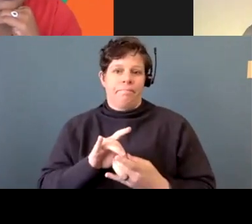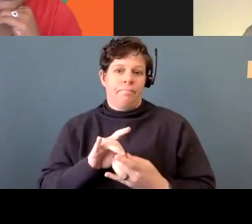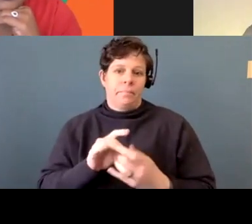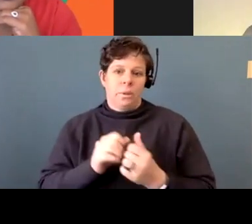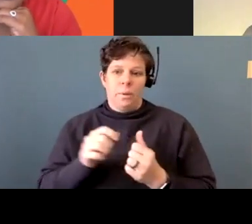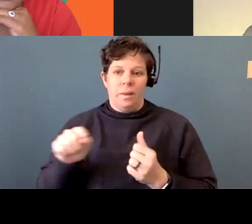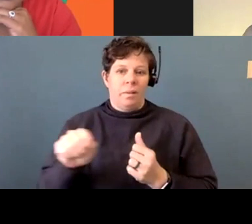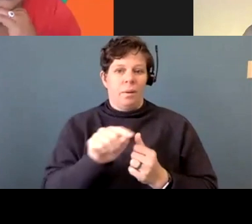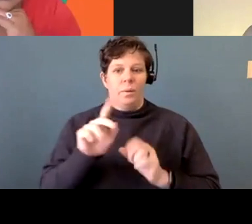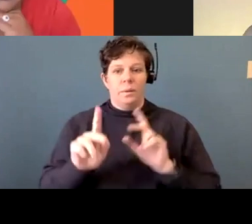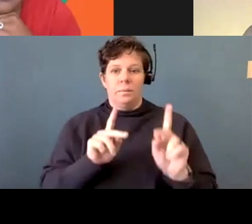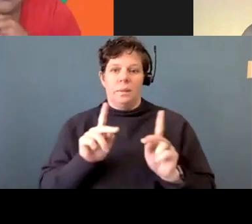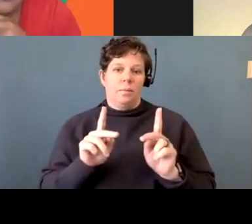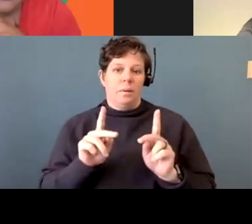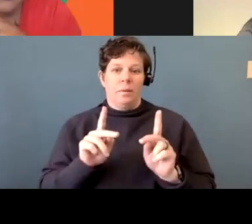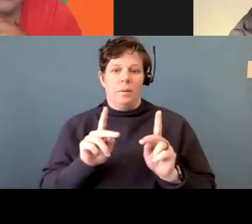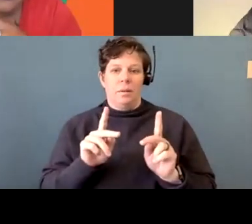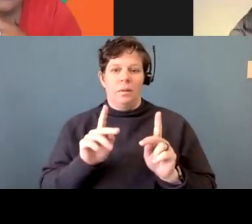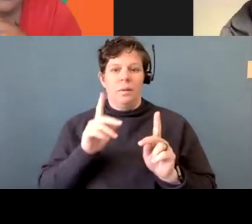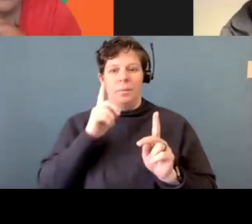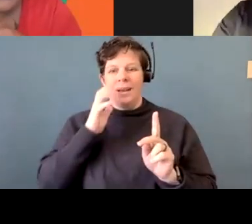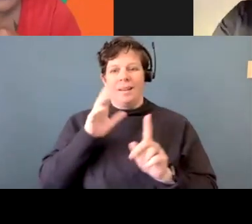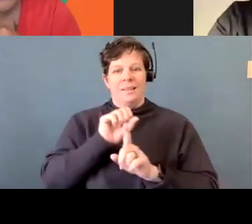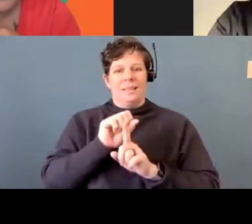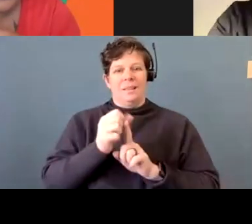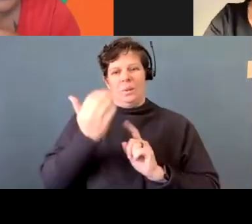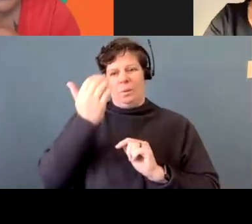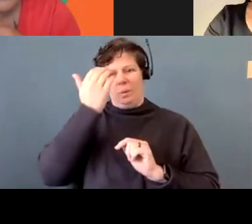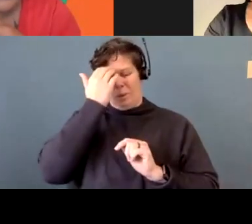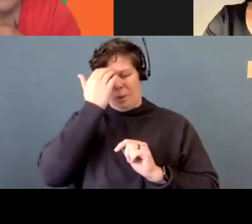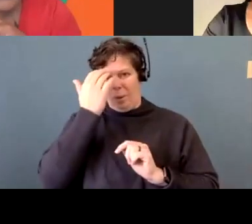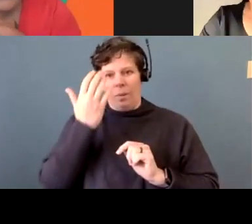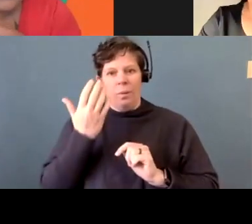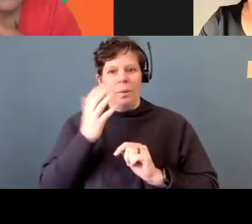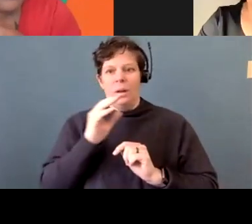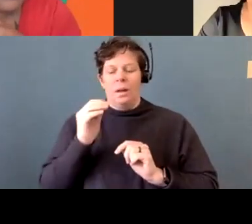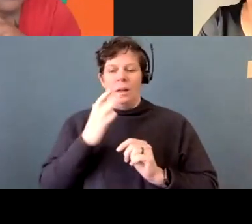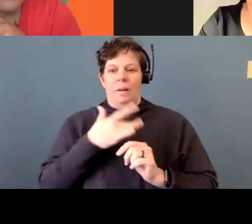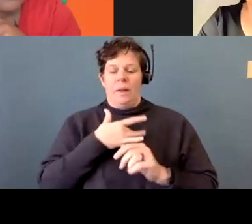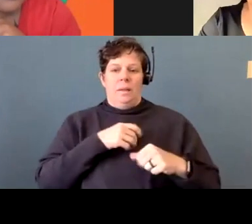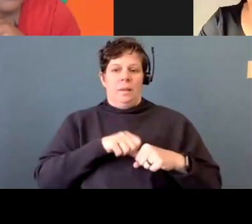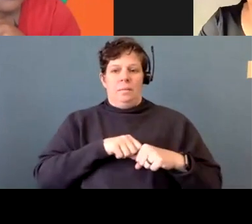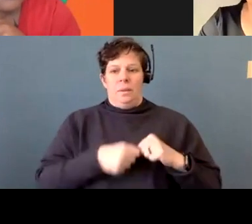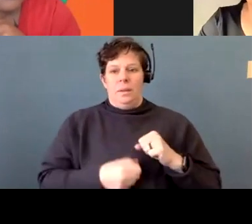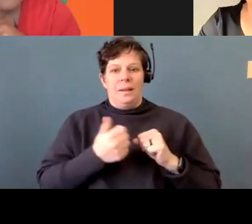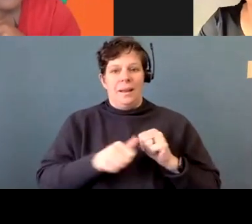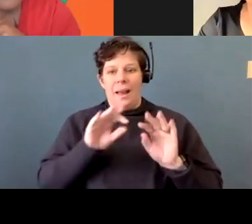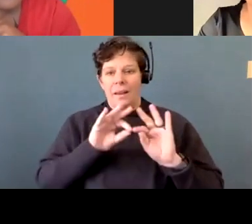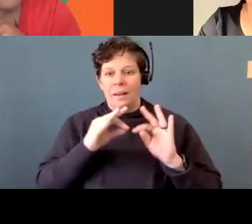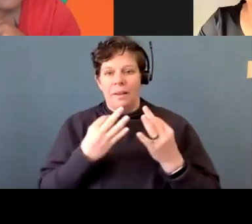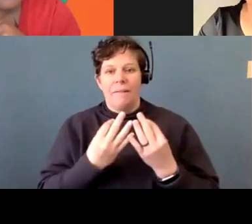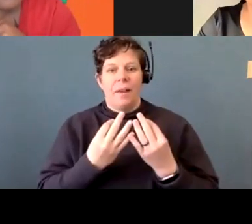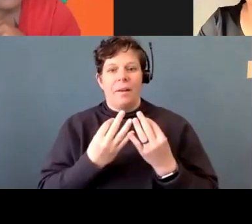the conditions that, you know, and it's, it's heartbreaking to have any family fall under